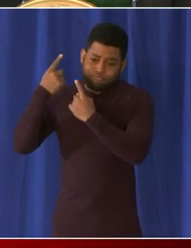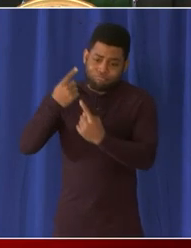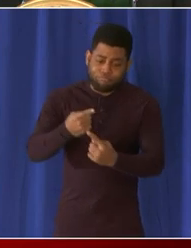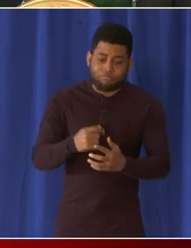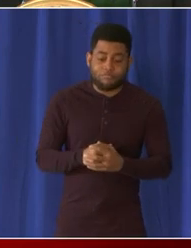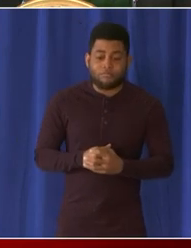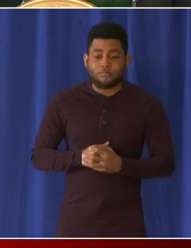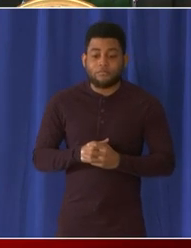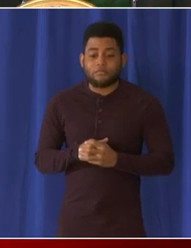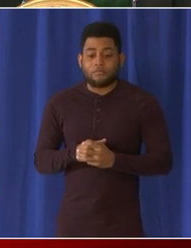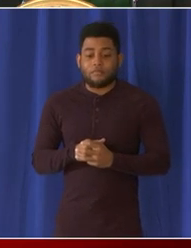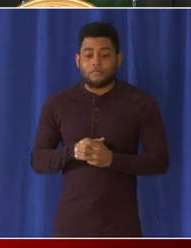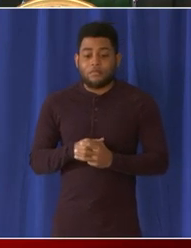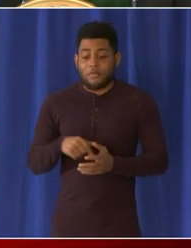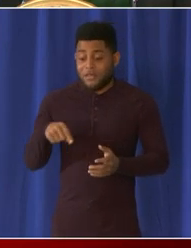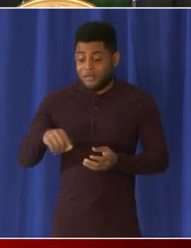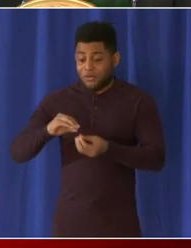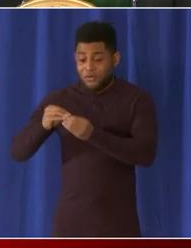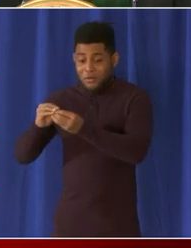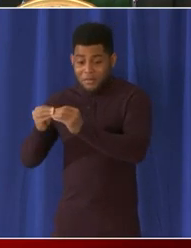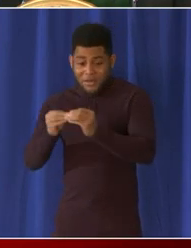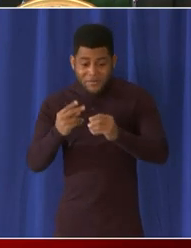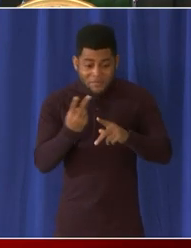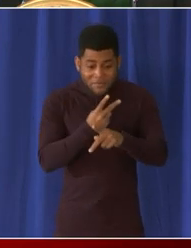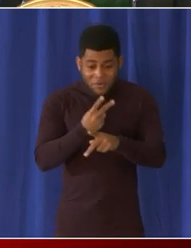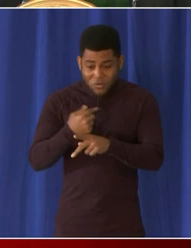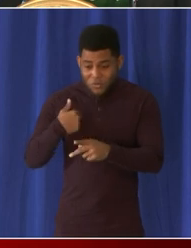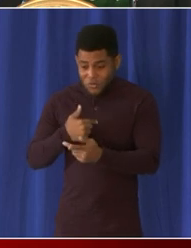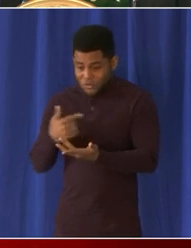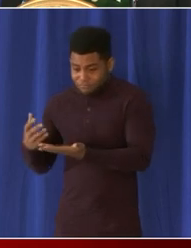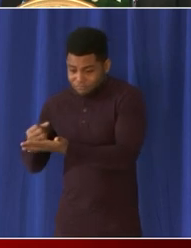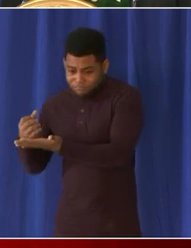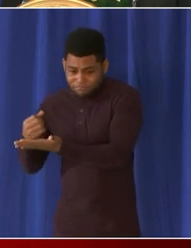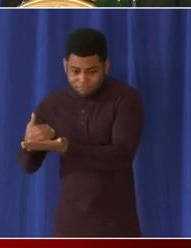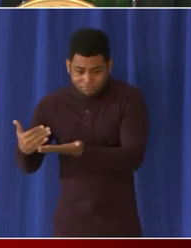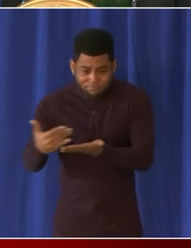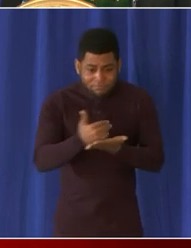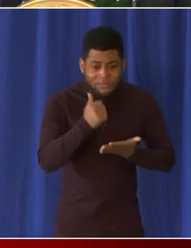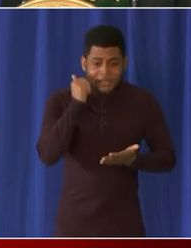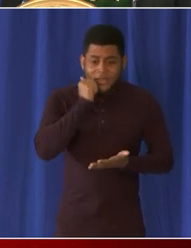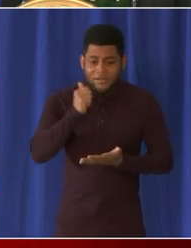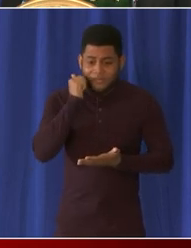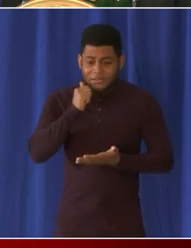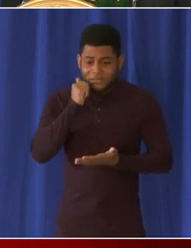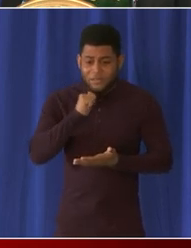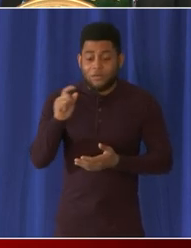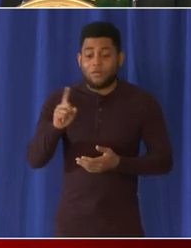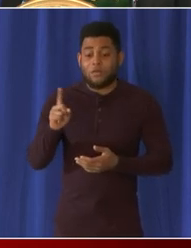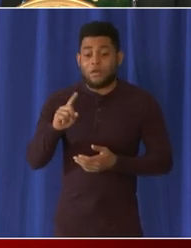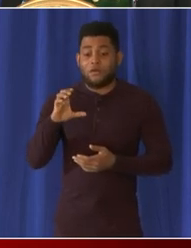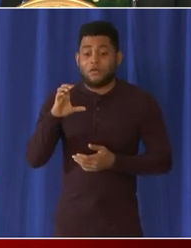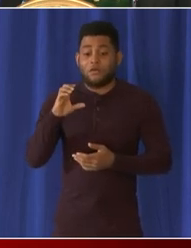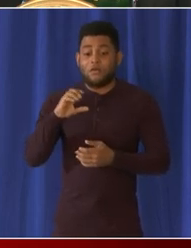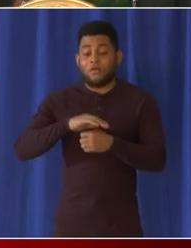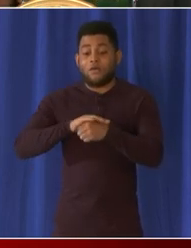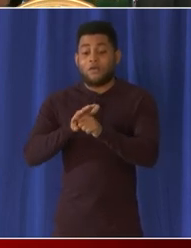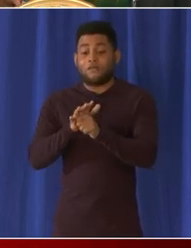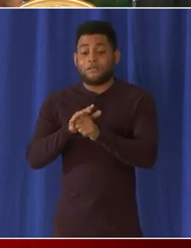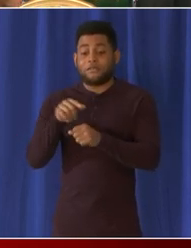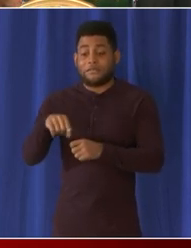are data that we provide on a daily basis at coronavirus.dc.gov.